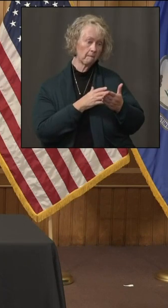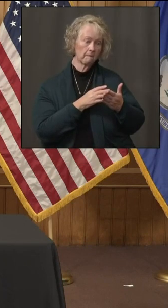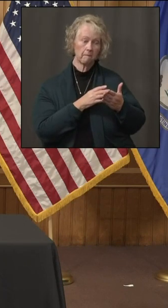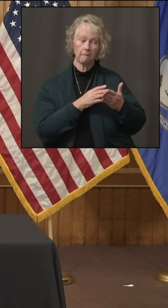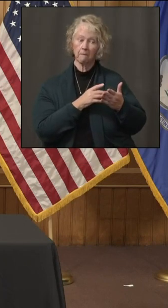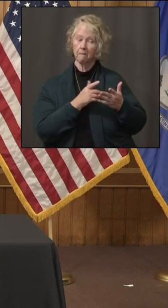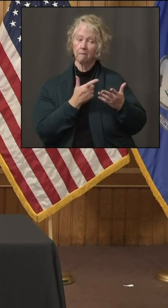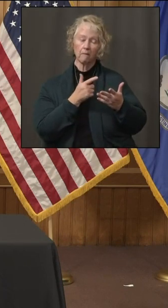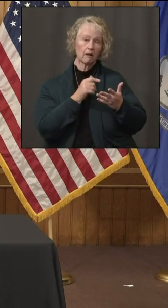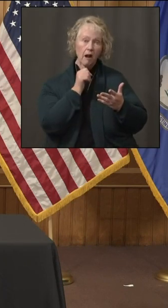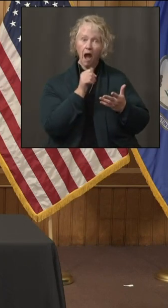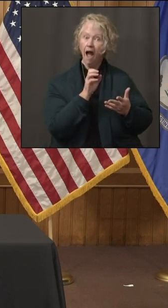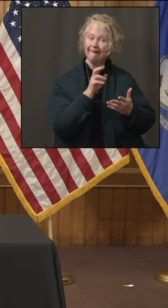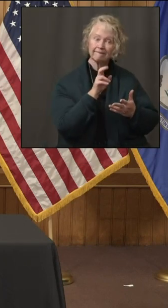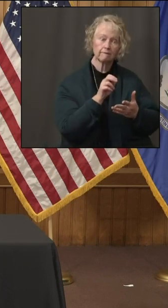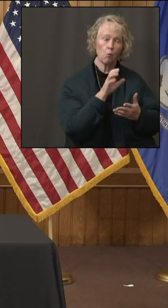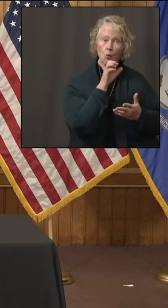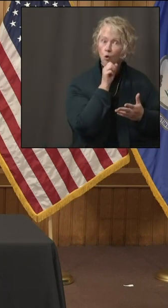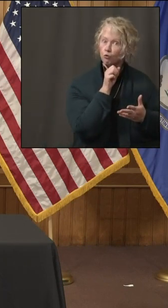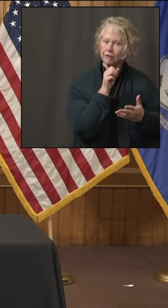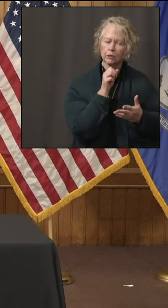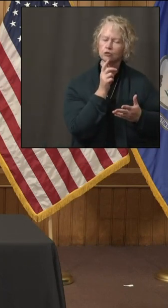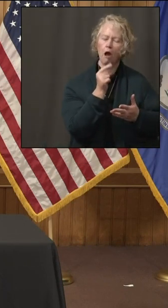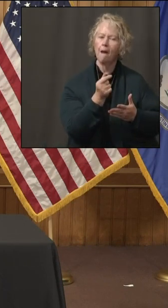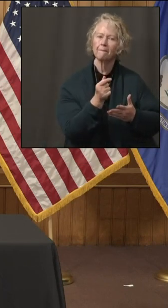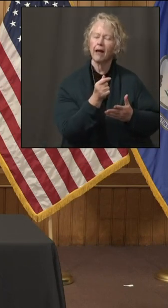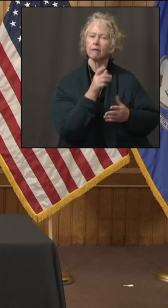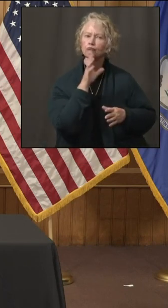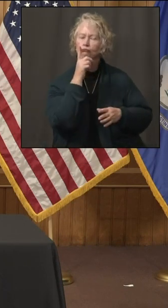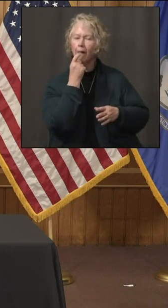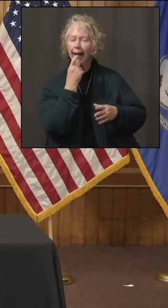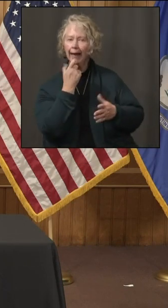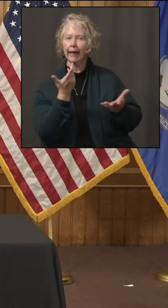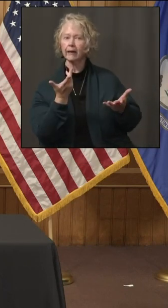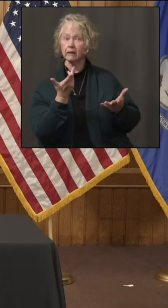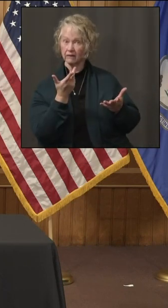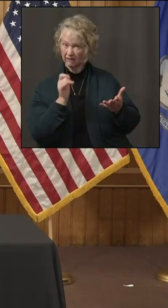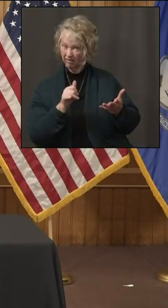Is that unusual or is that to be expected in this second world?